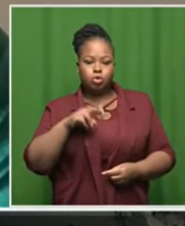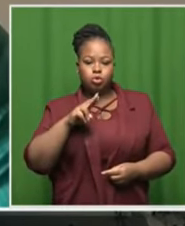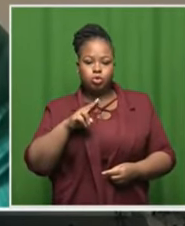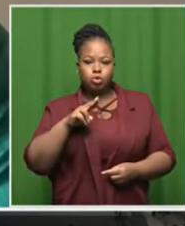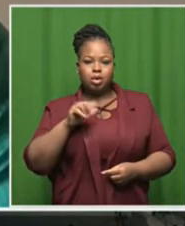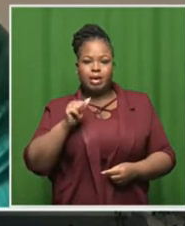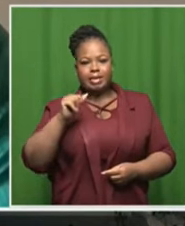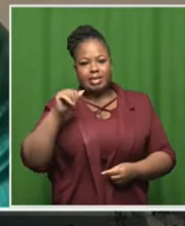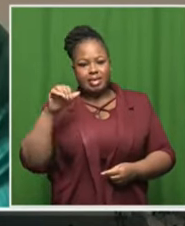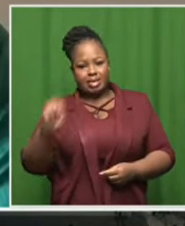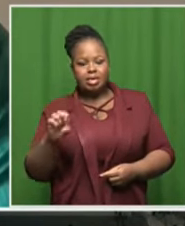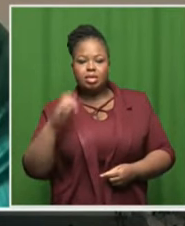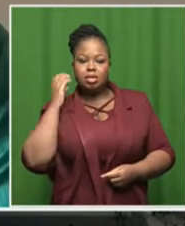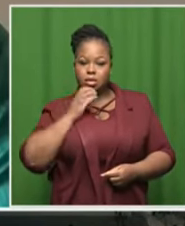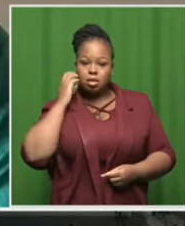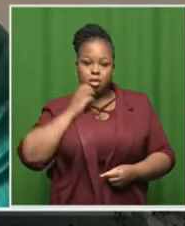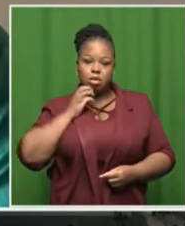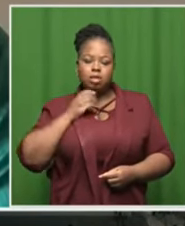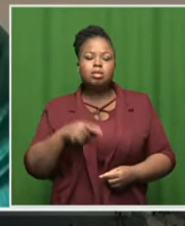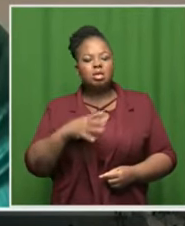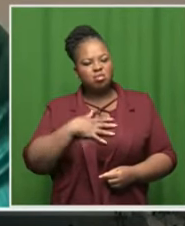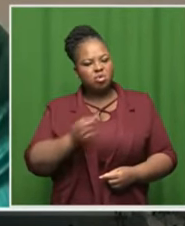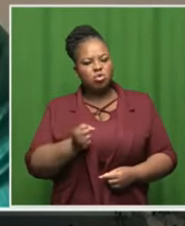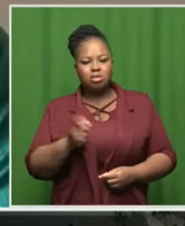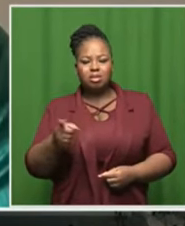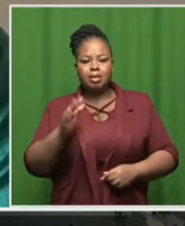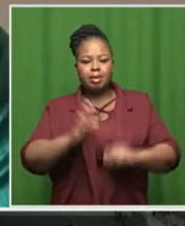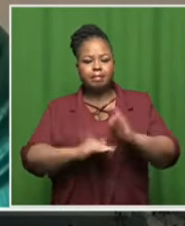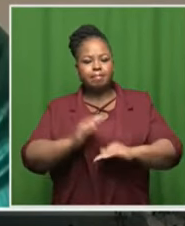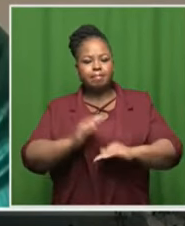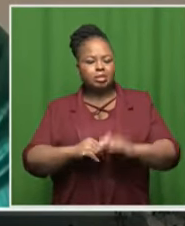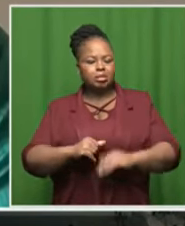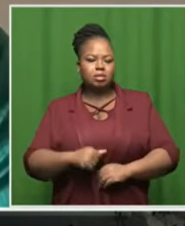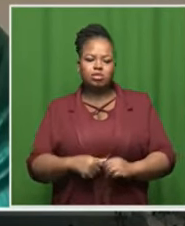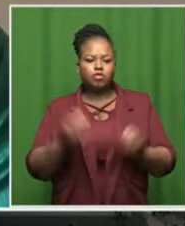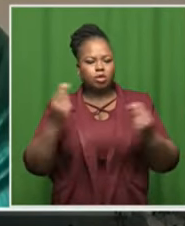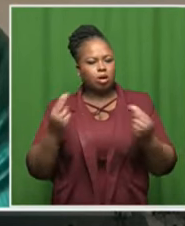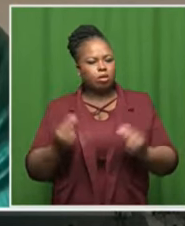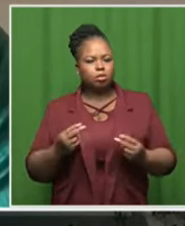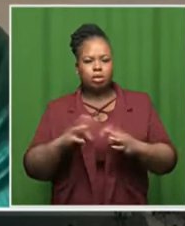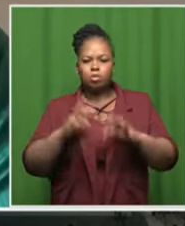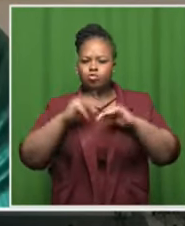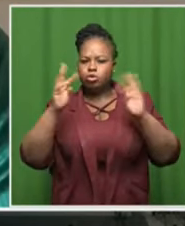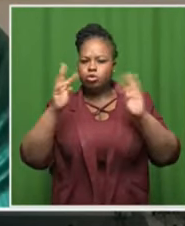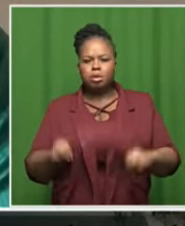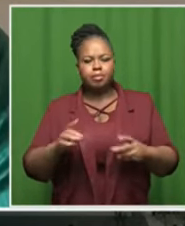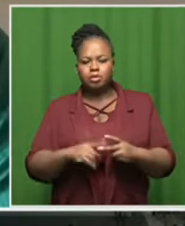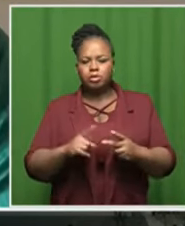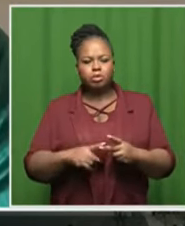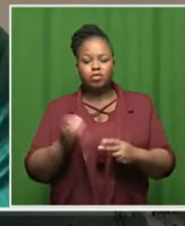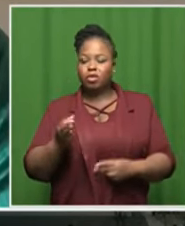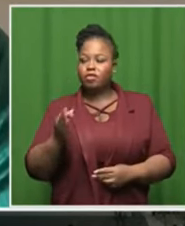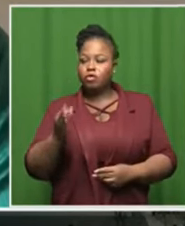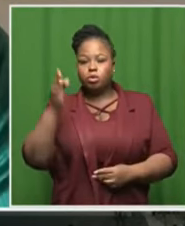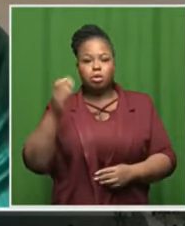comes to the hearts currently they've taken a bold decision they've built buildings for the arts new museums they've got the museum of the future